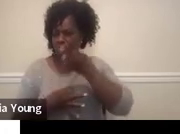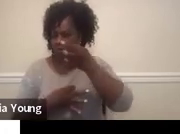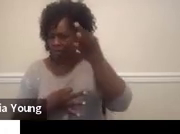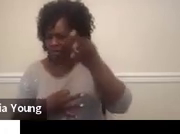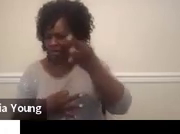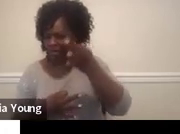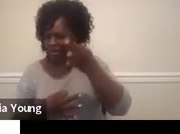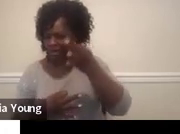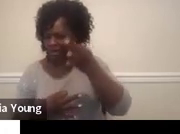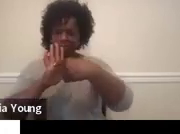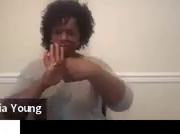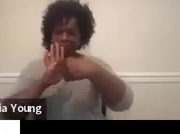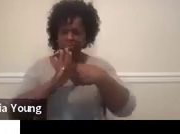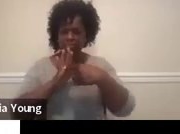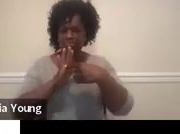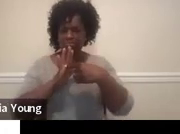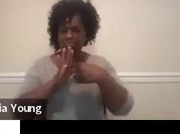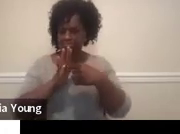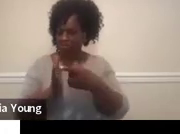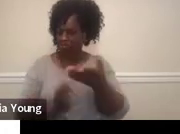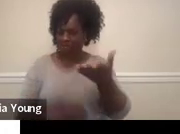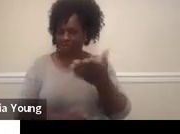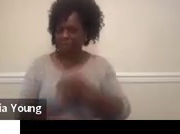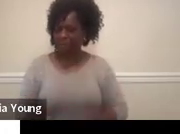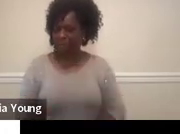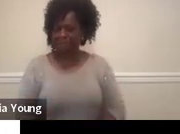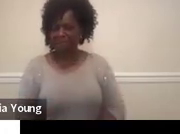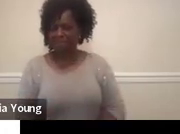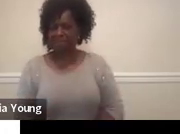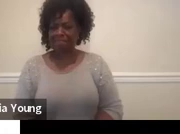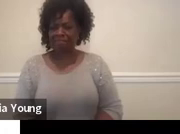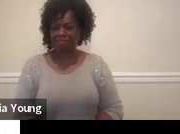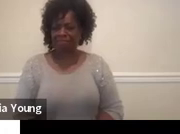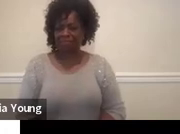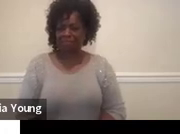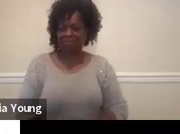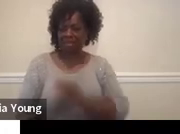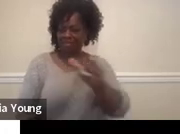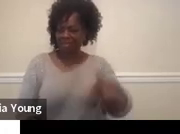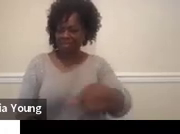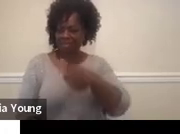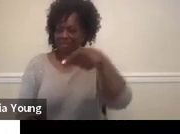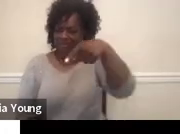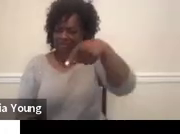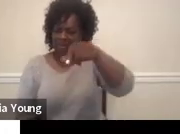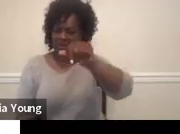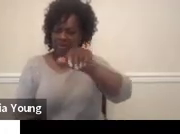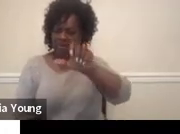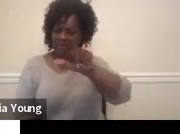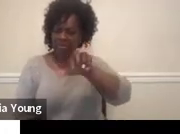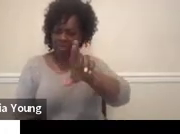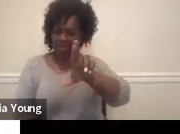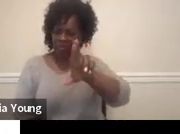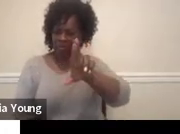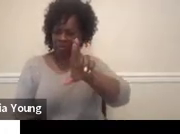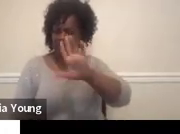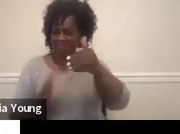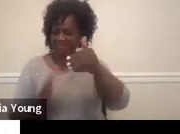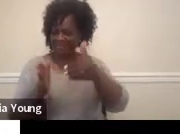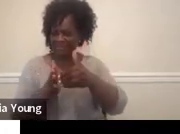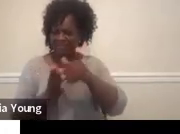So there's great stuff in there. So this is another Pacer Center thing, and here's the link.